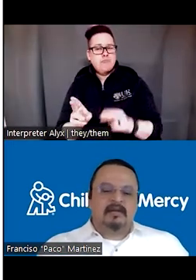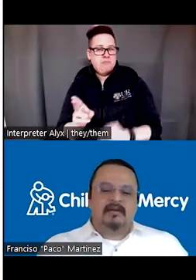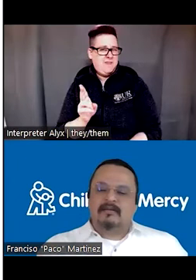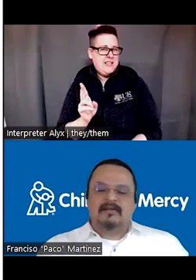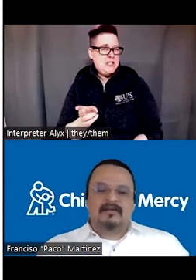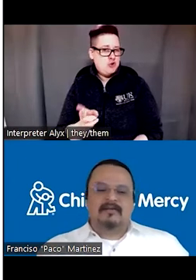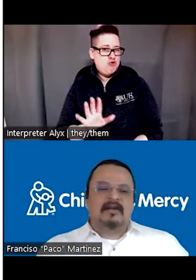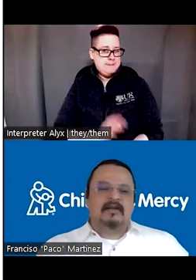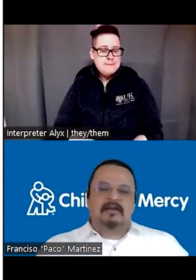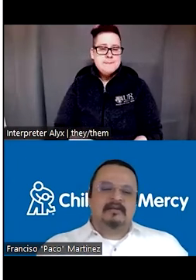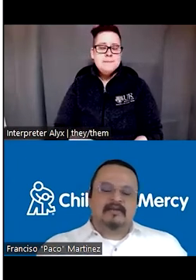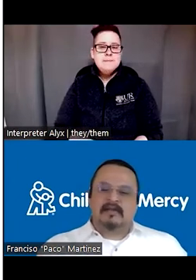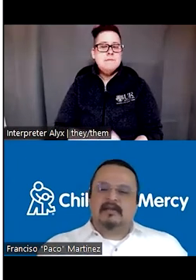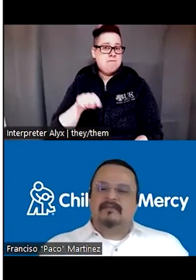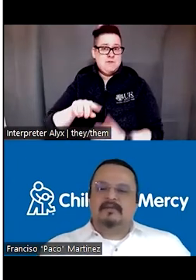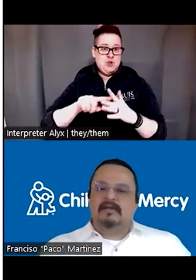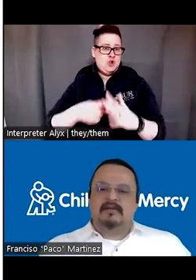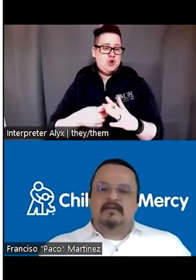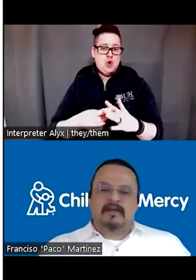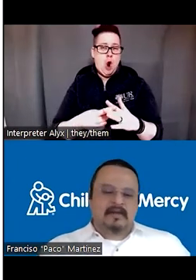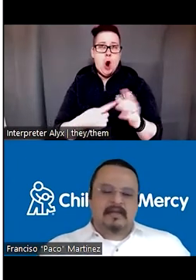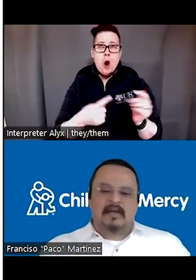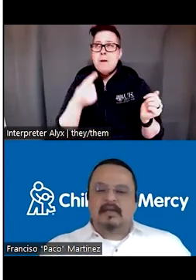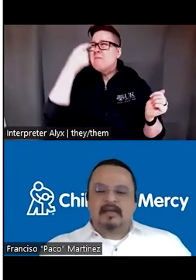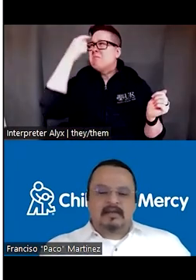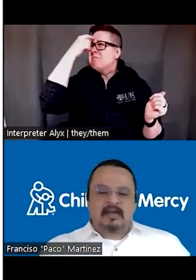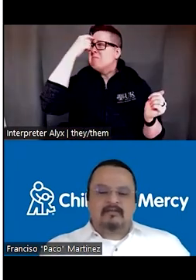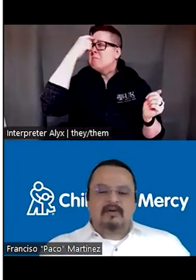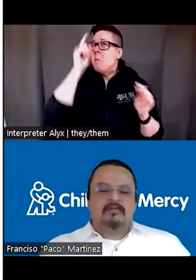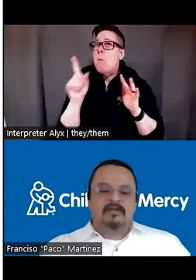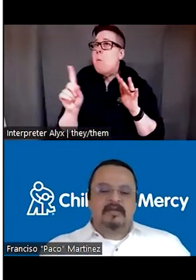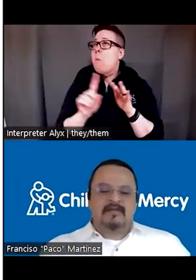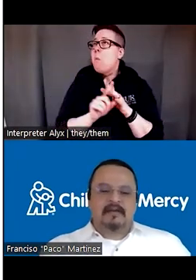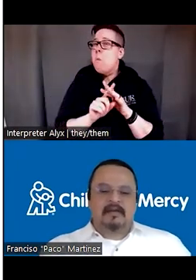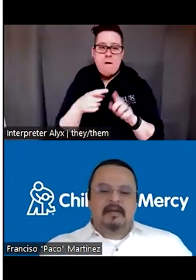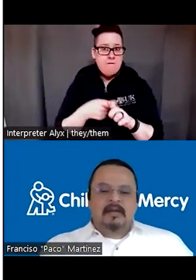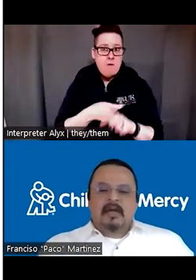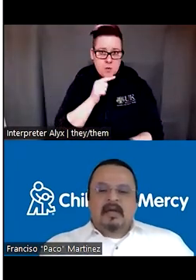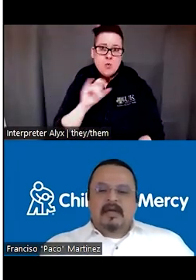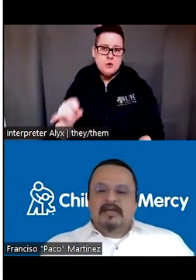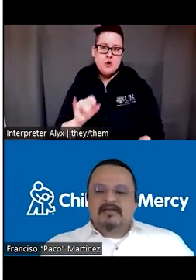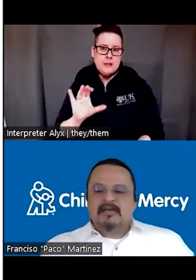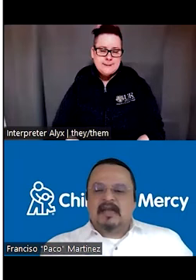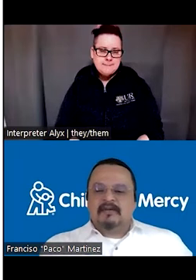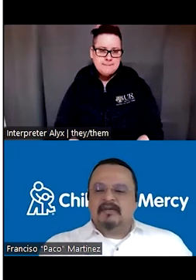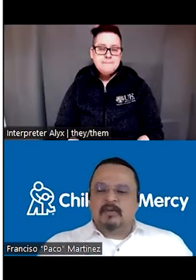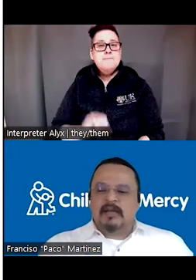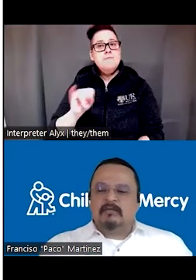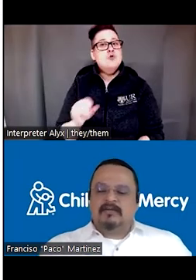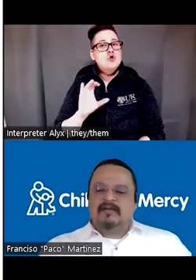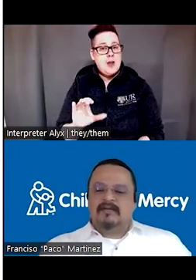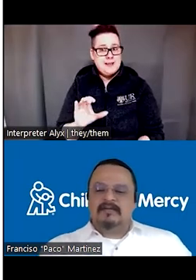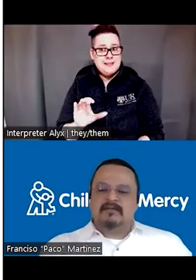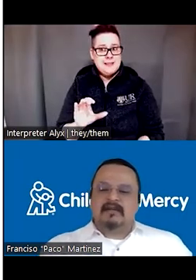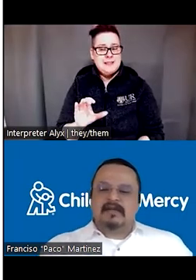Okay. This started with the seed of the seed of an idea that came from Jaycee. Jaycee, after his own